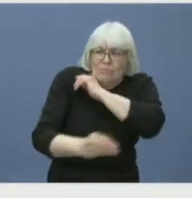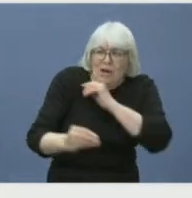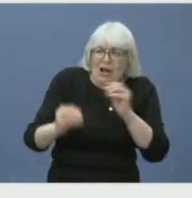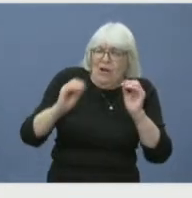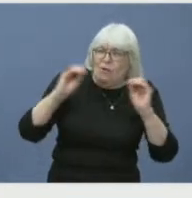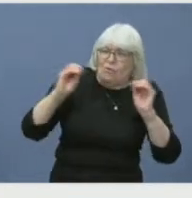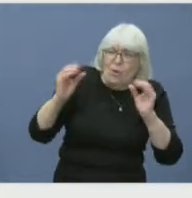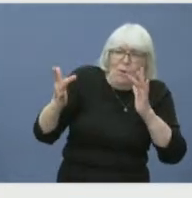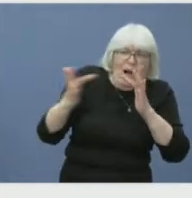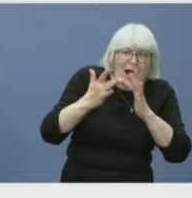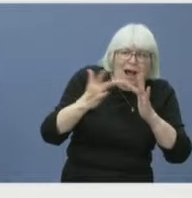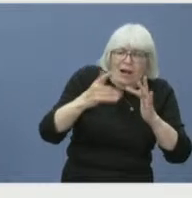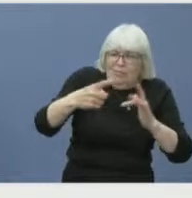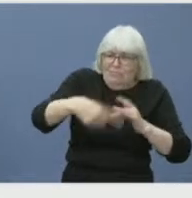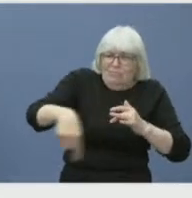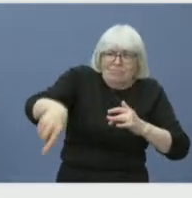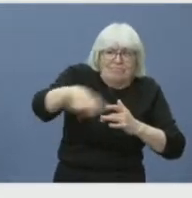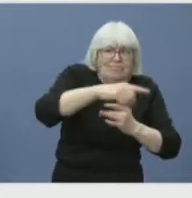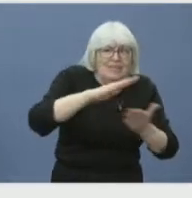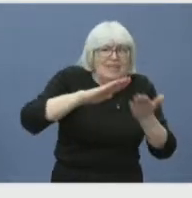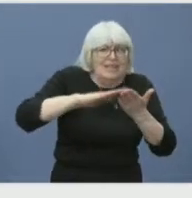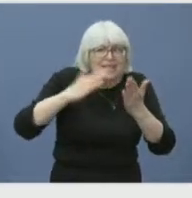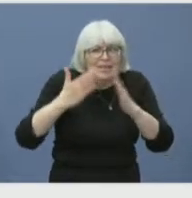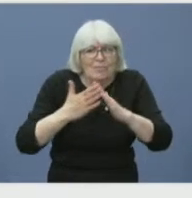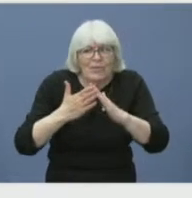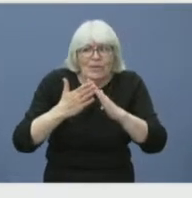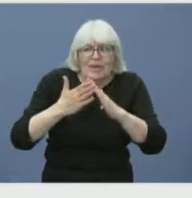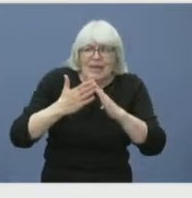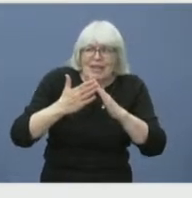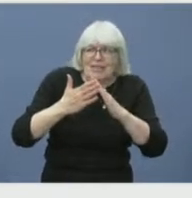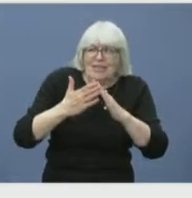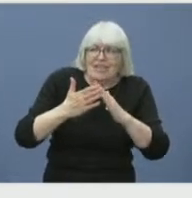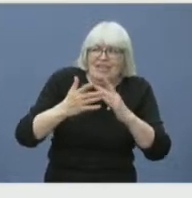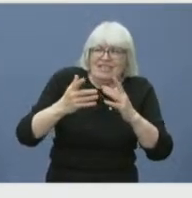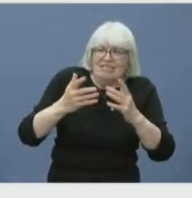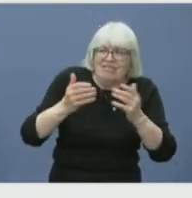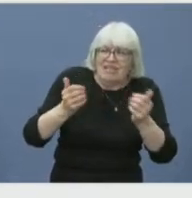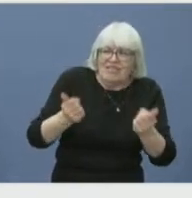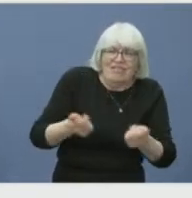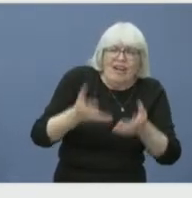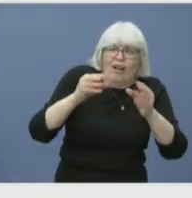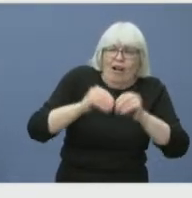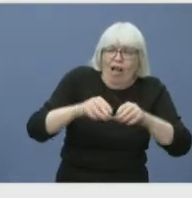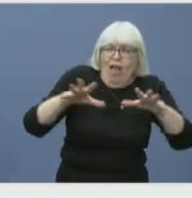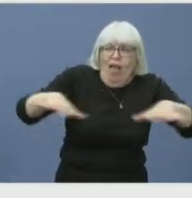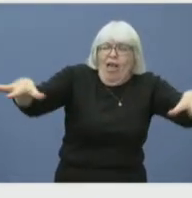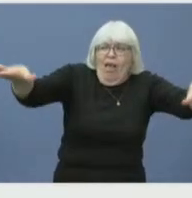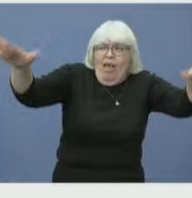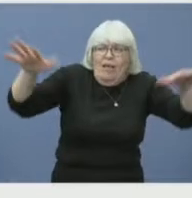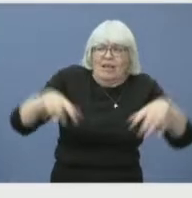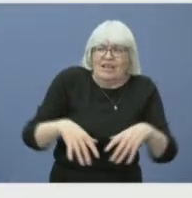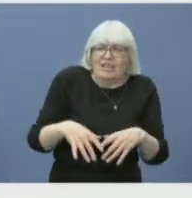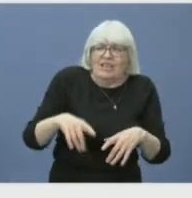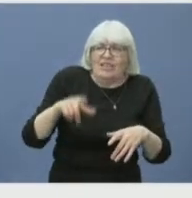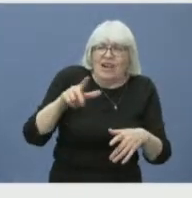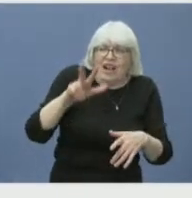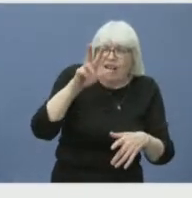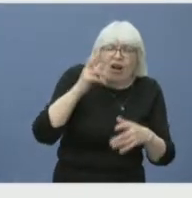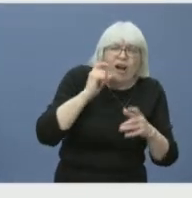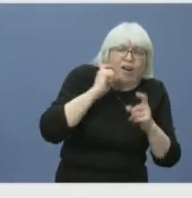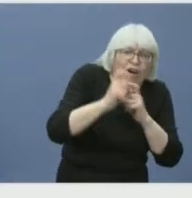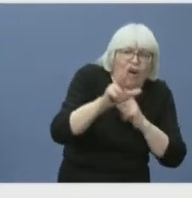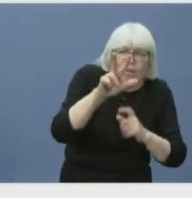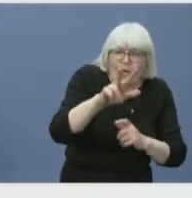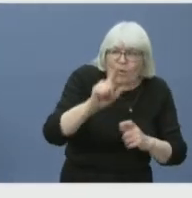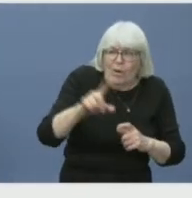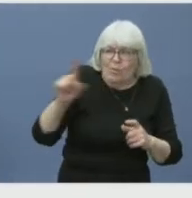notified that properties were impacted by mass email. They can't get answers from people when they call 311. How do you address their